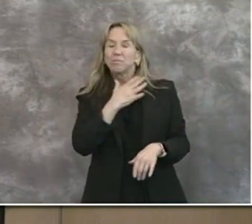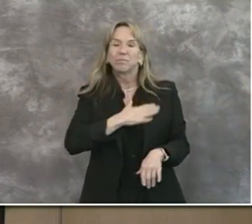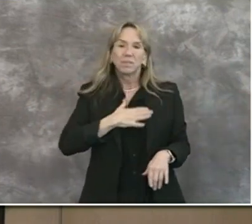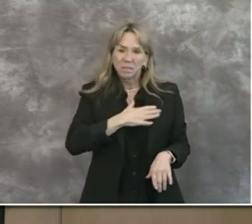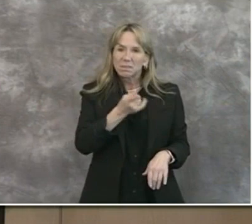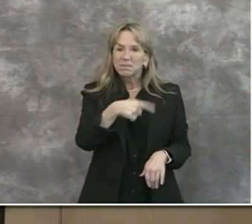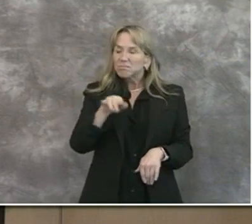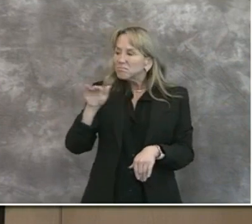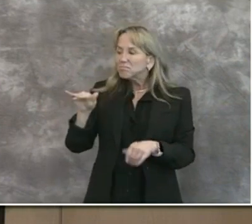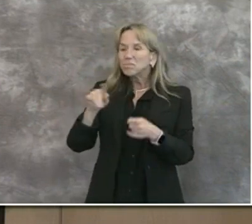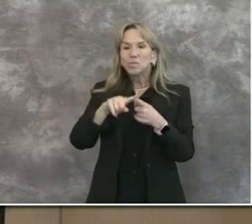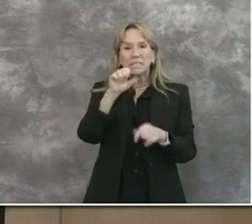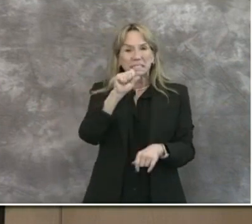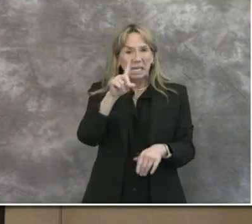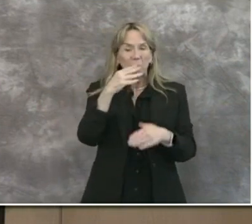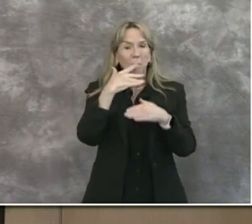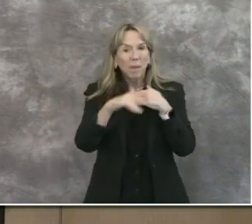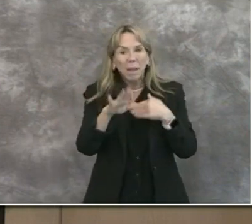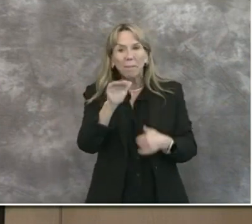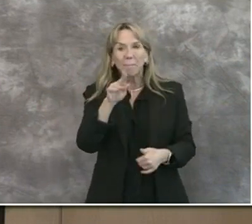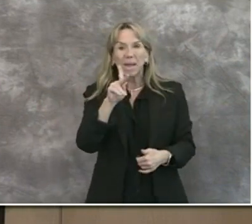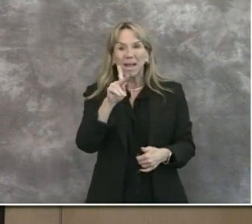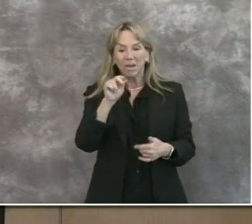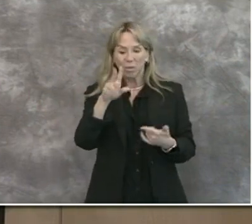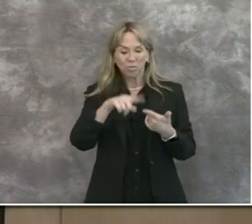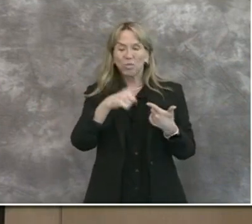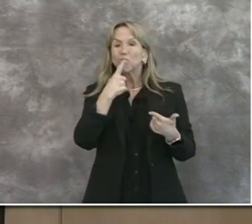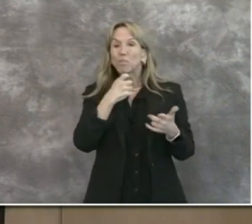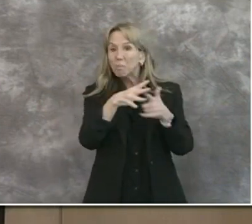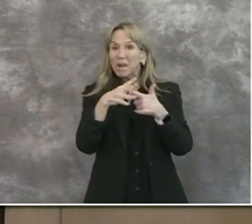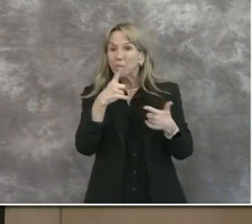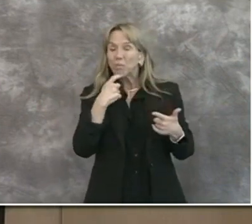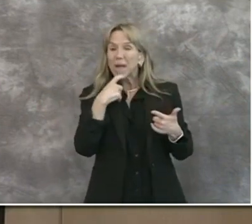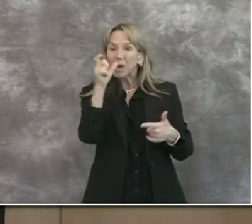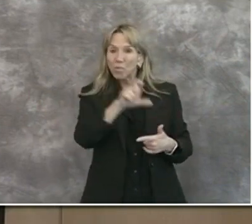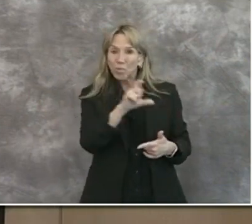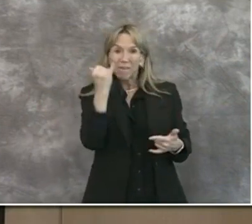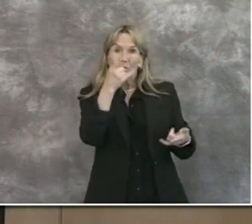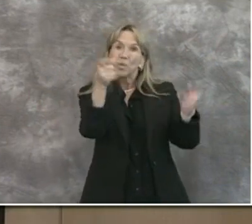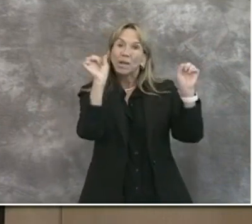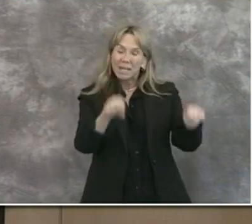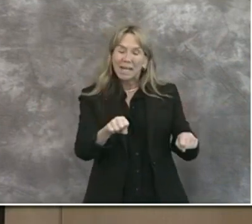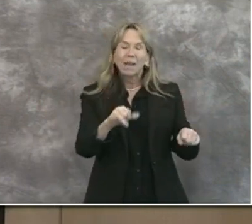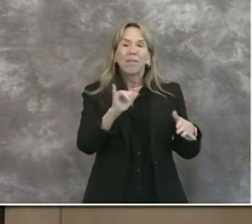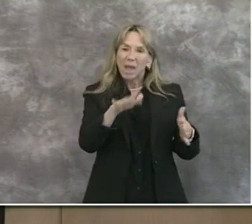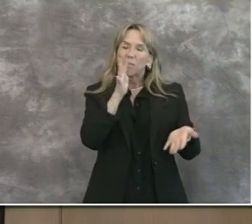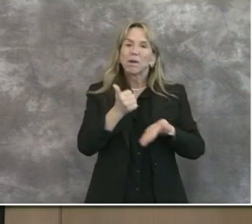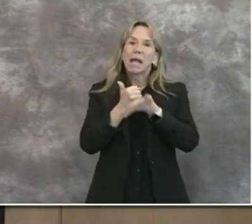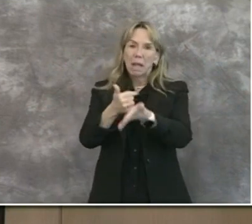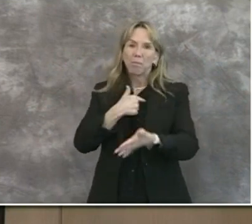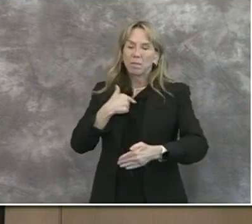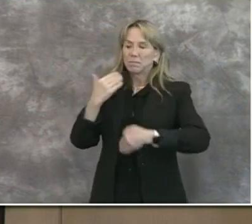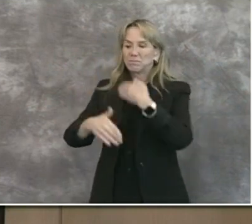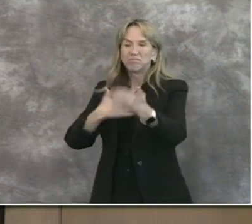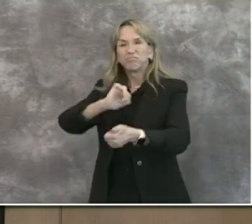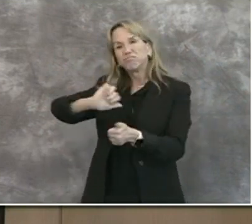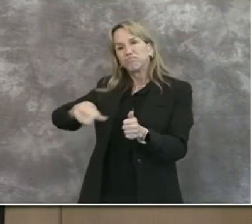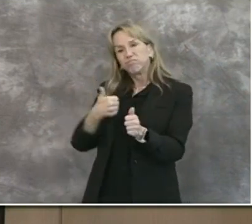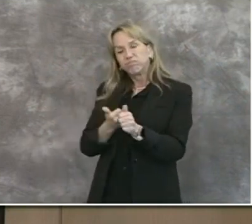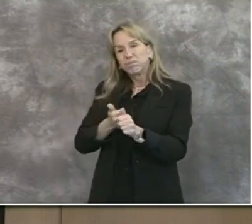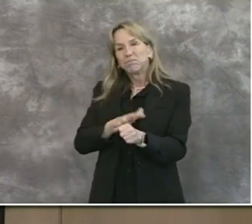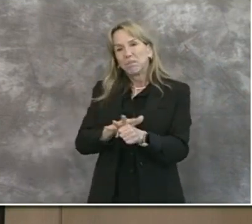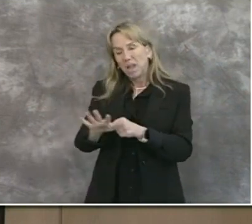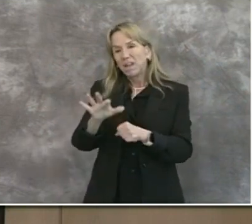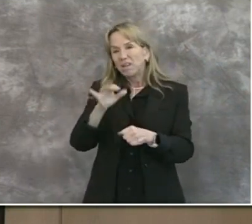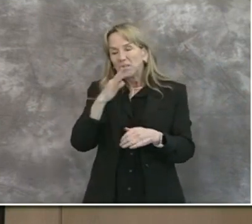or the Red Cross and arrange a donation if you are able. It is something we can all do to help as we go through this. And then to